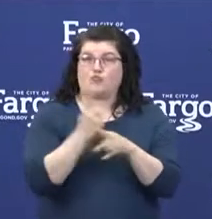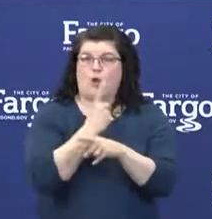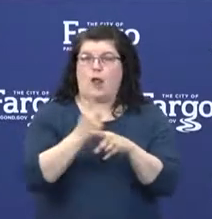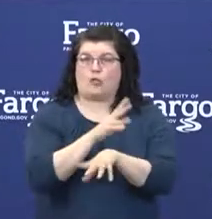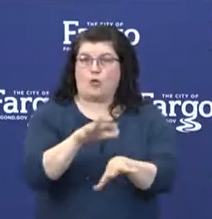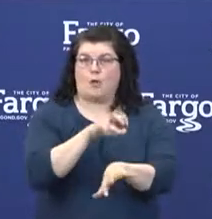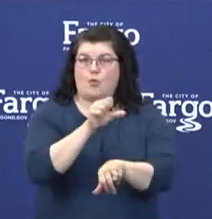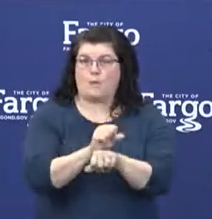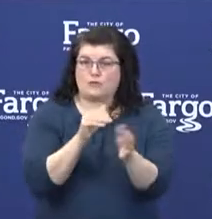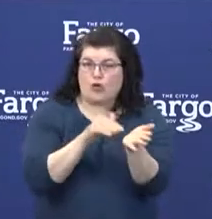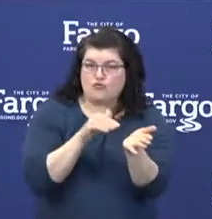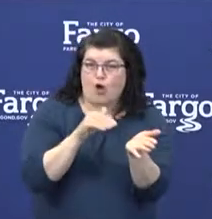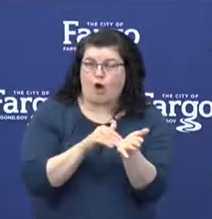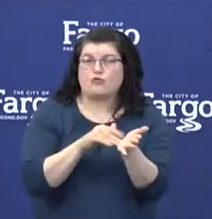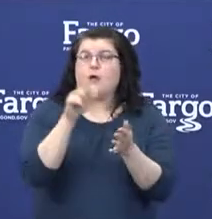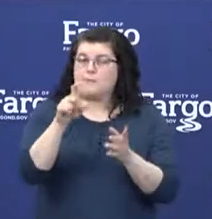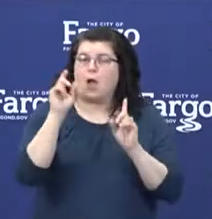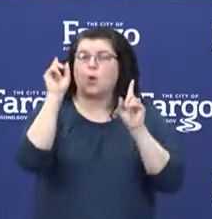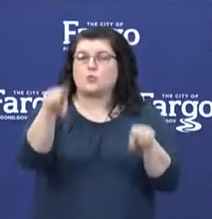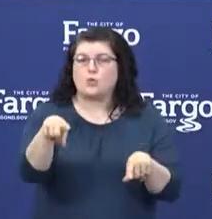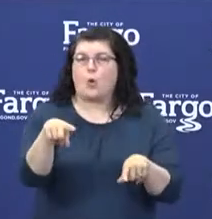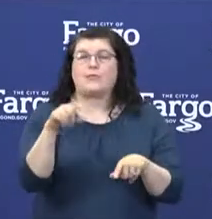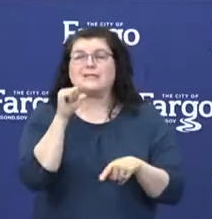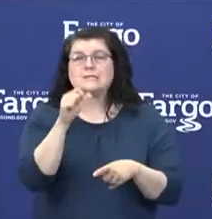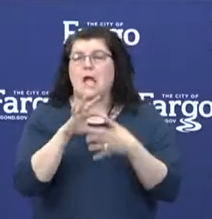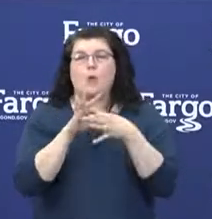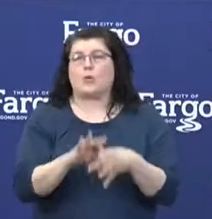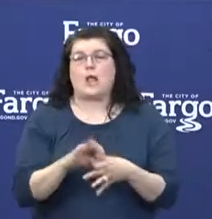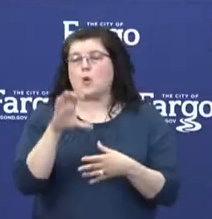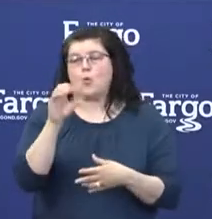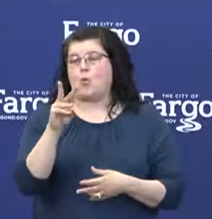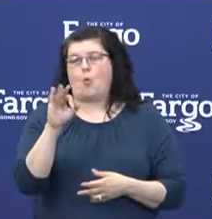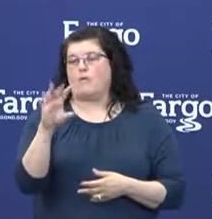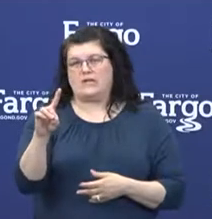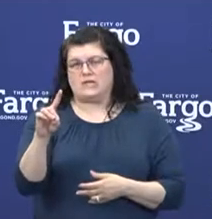need for those urgent or time-sensitive non-COVID-related conditions.